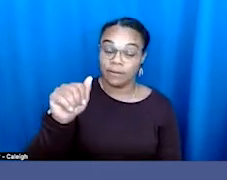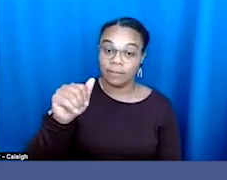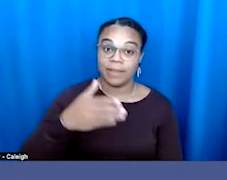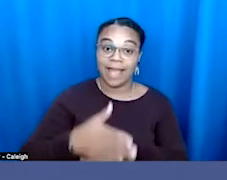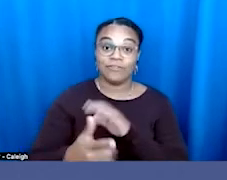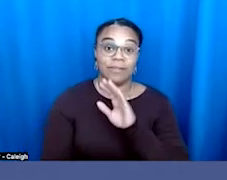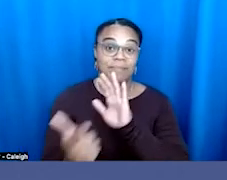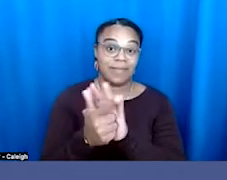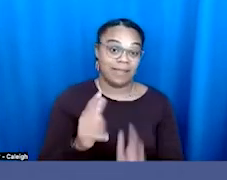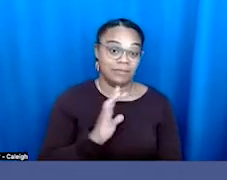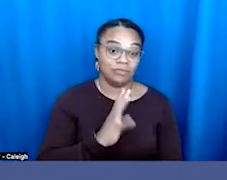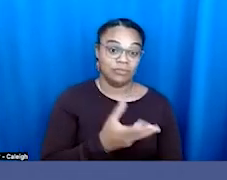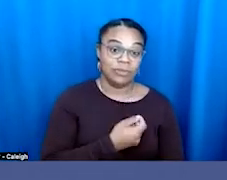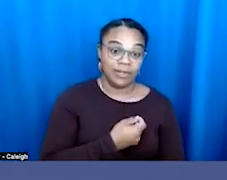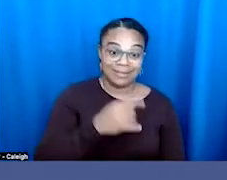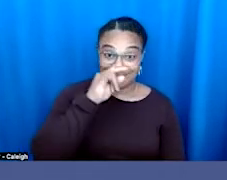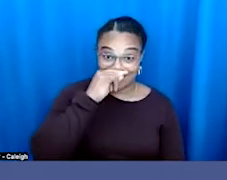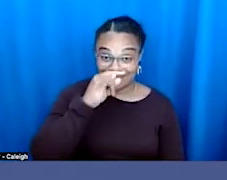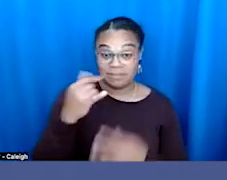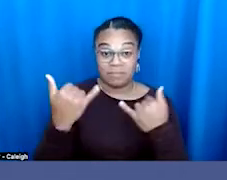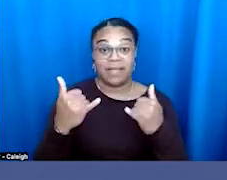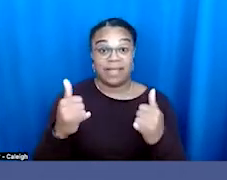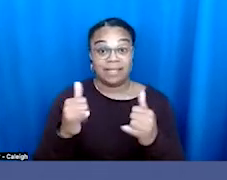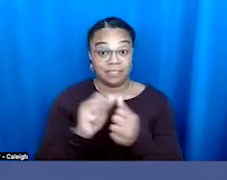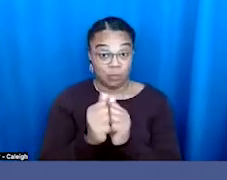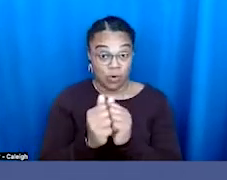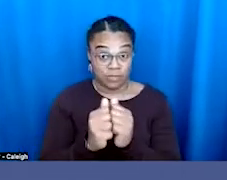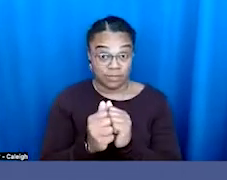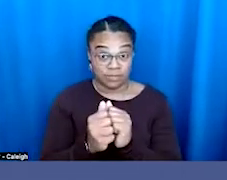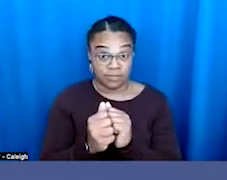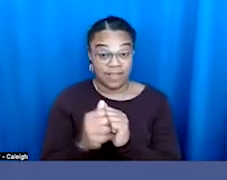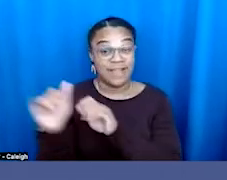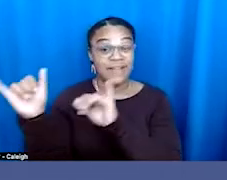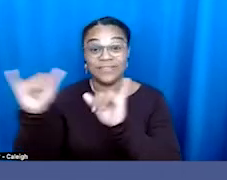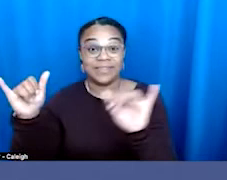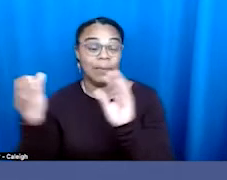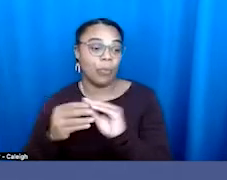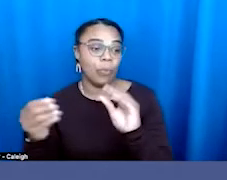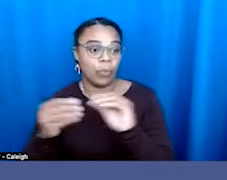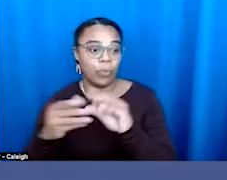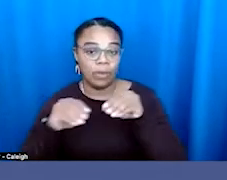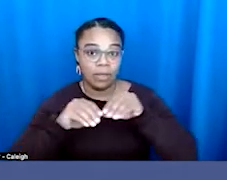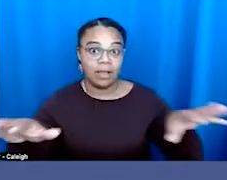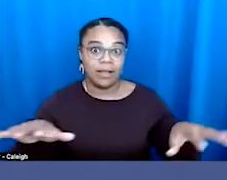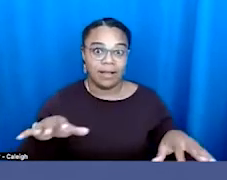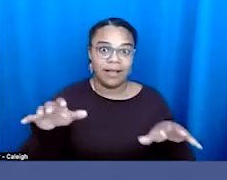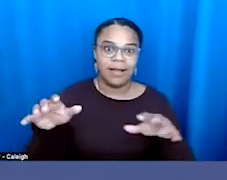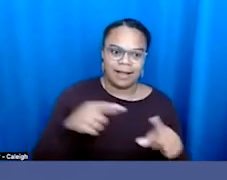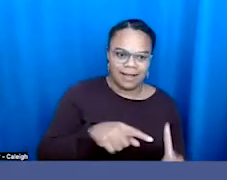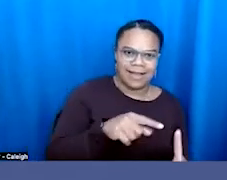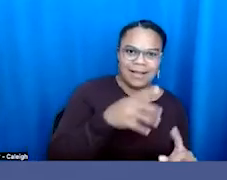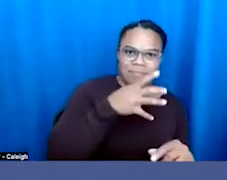trans kids from playing sports, the same rhetoric they use began to be used by parents